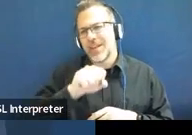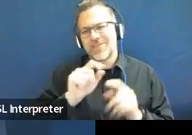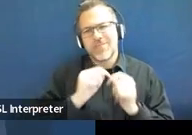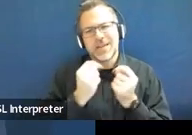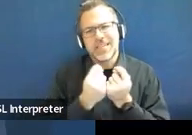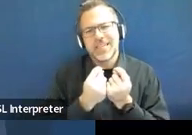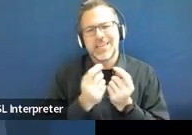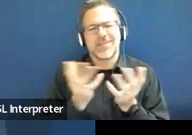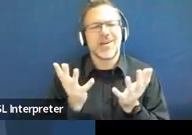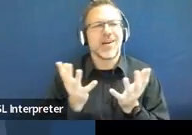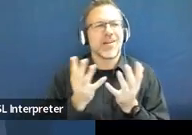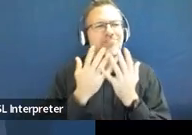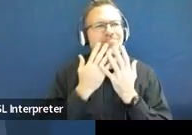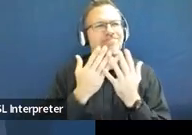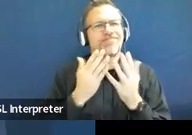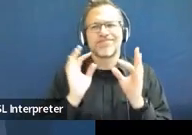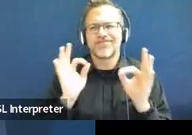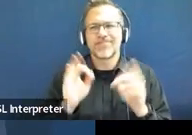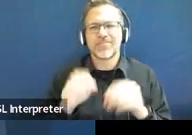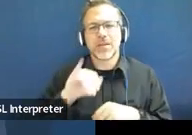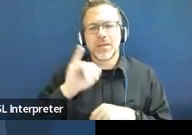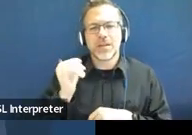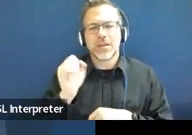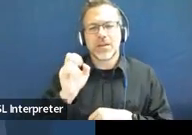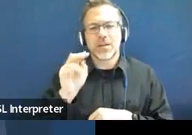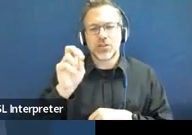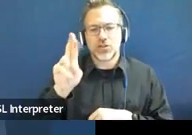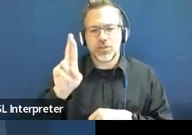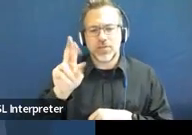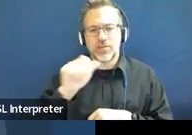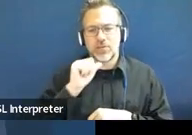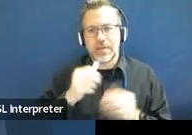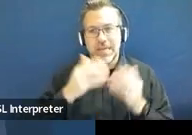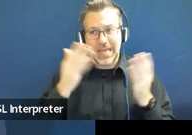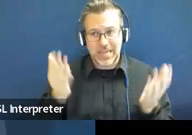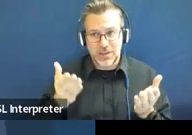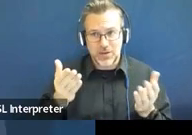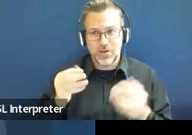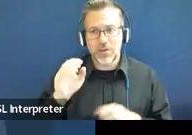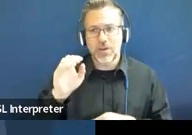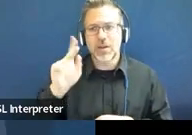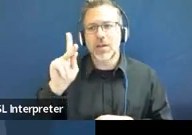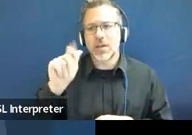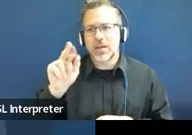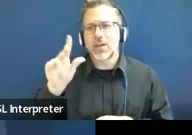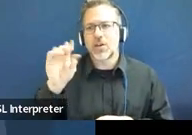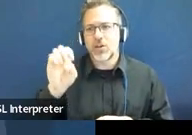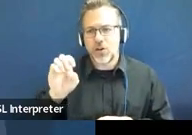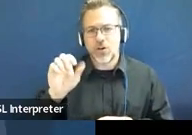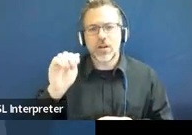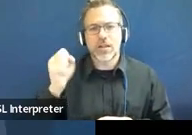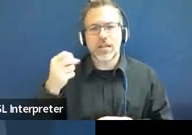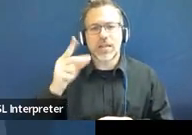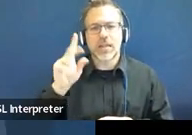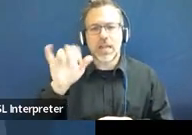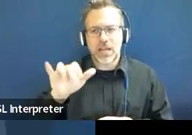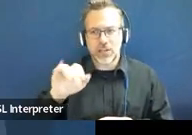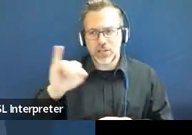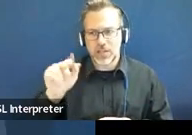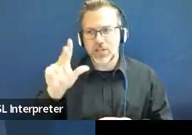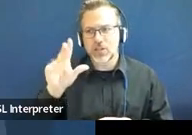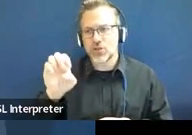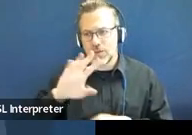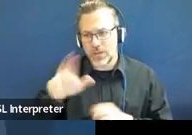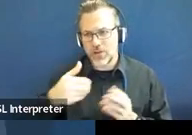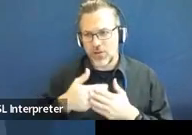phenomenal. As I mentioned, Jennifer is not with us today, she's unavailable, but Carly, Ashley, and Julie are all here with us. So,